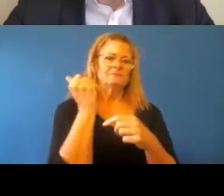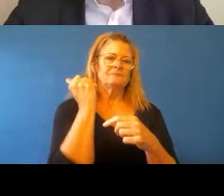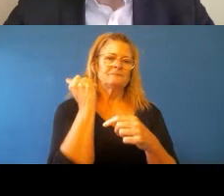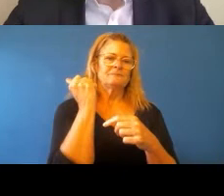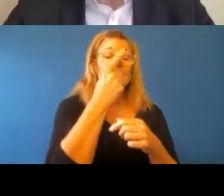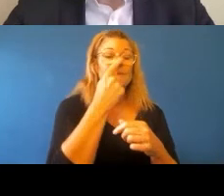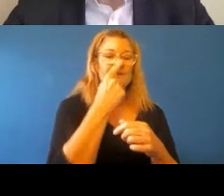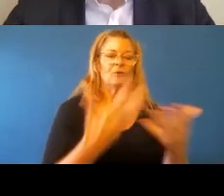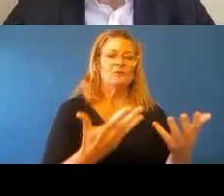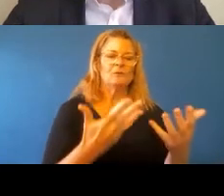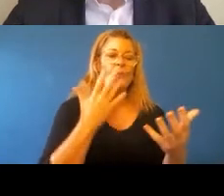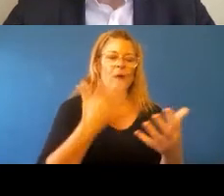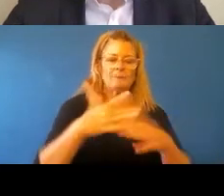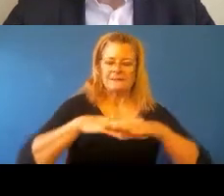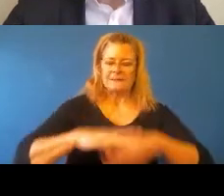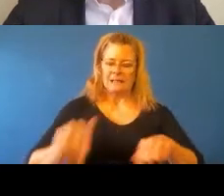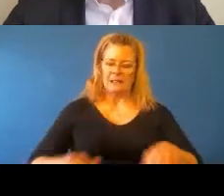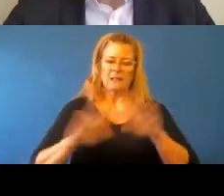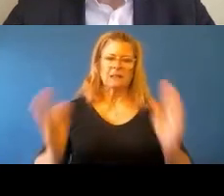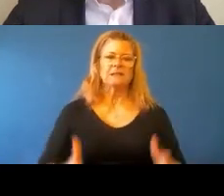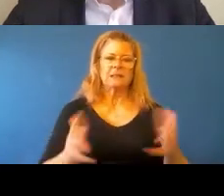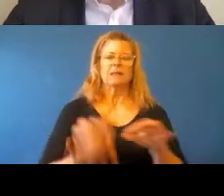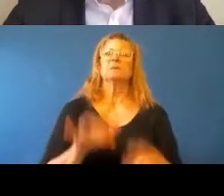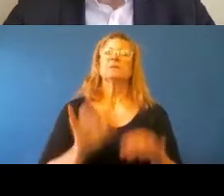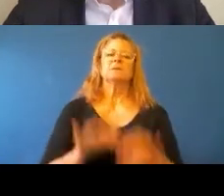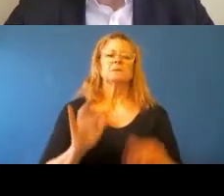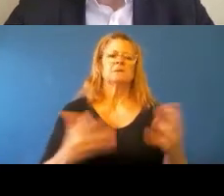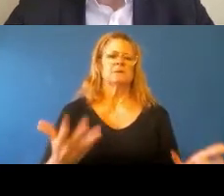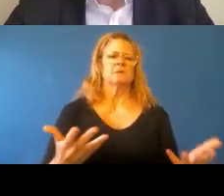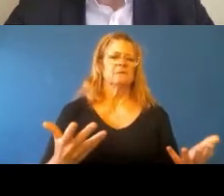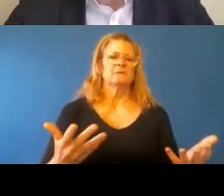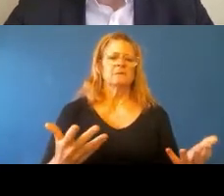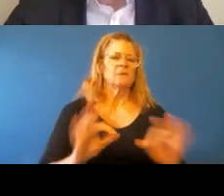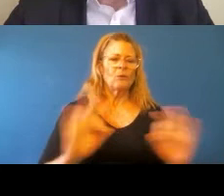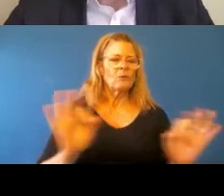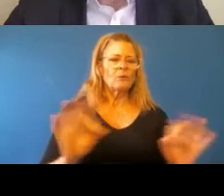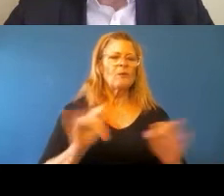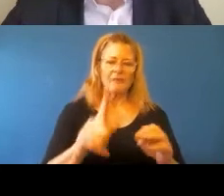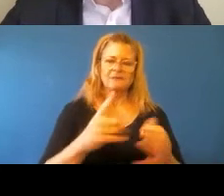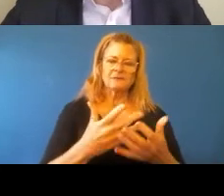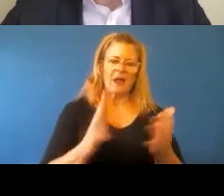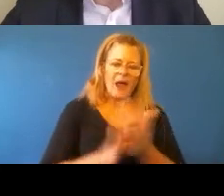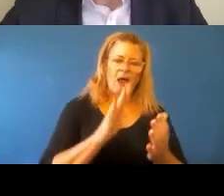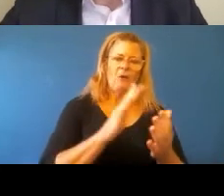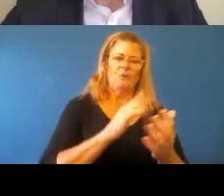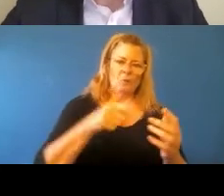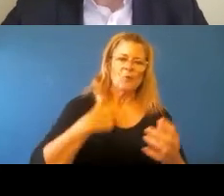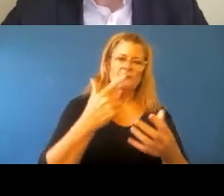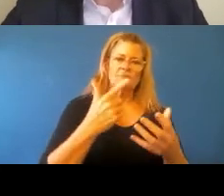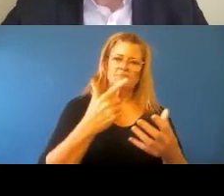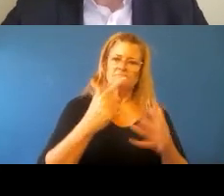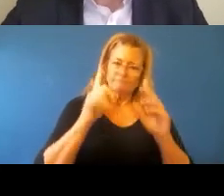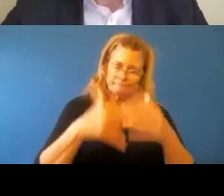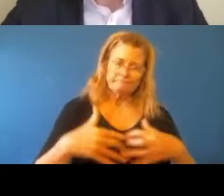that's where, from those smallest changes, that the hearts and minds of those public services can drive forward this change. And I really believe that because I've seen it.